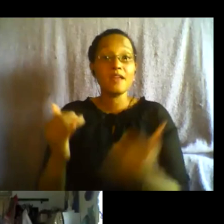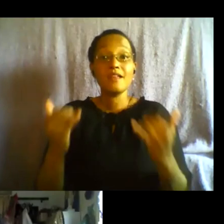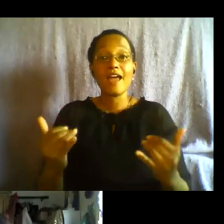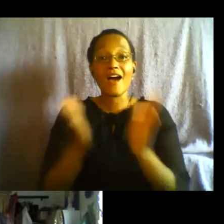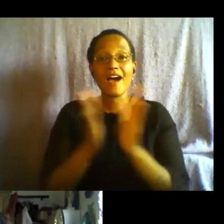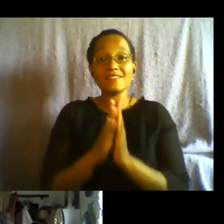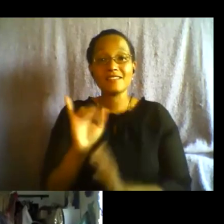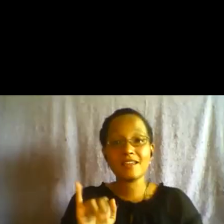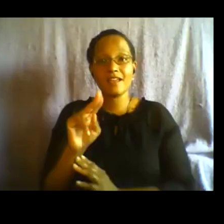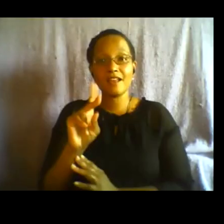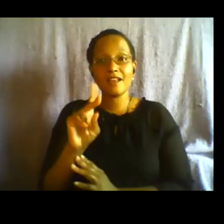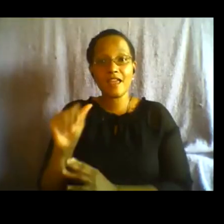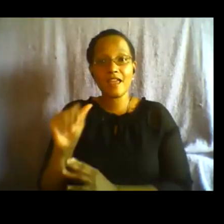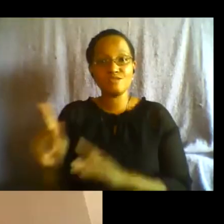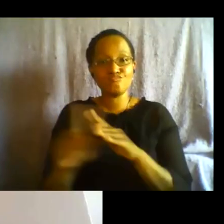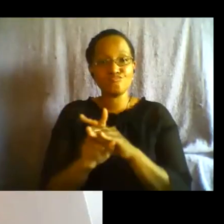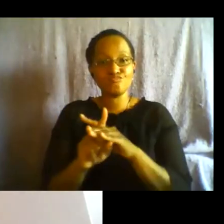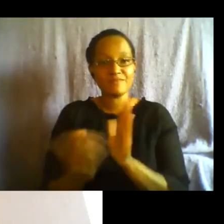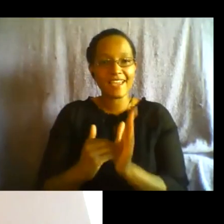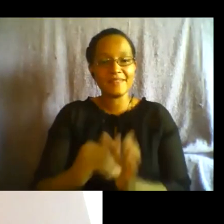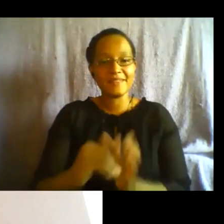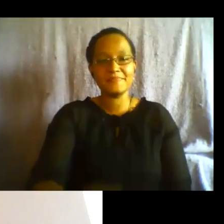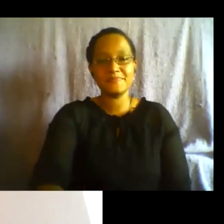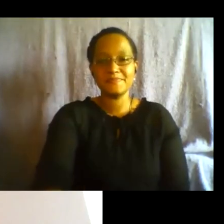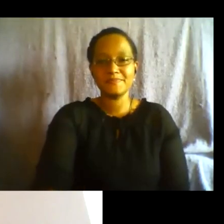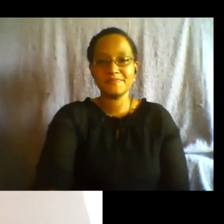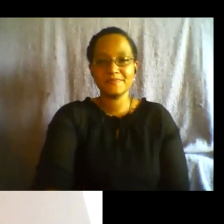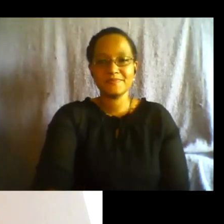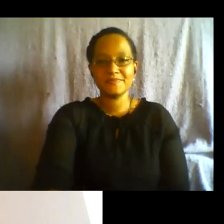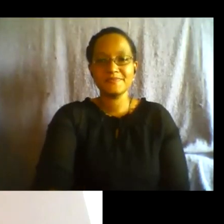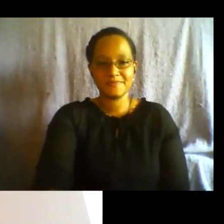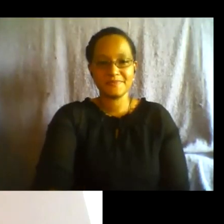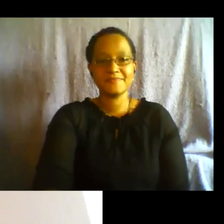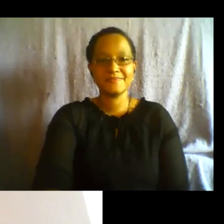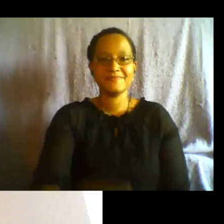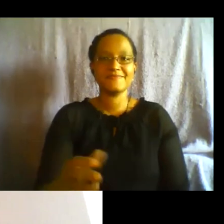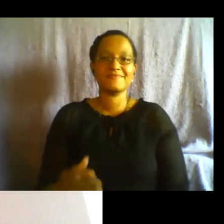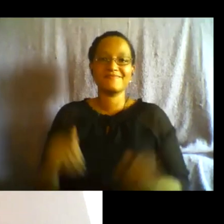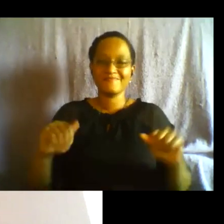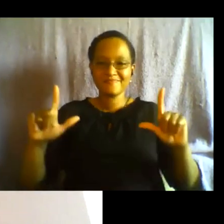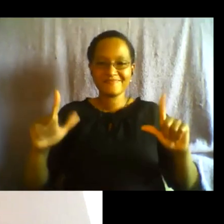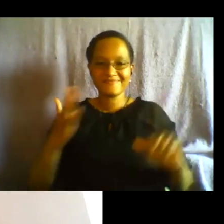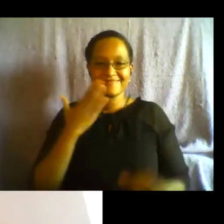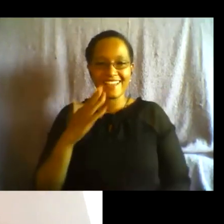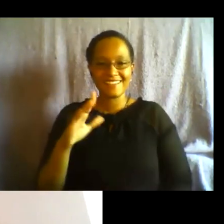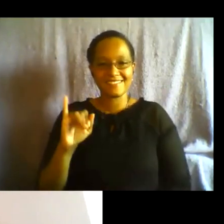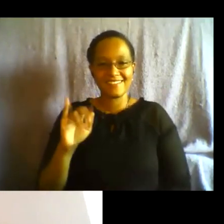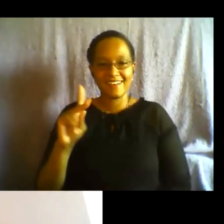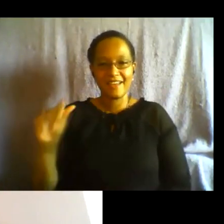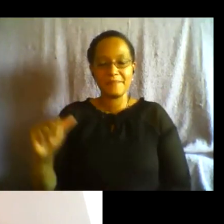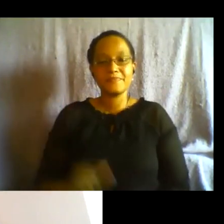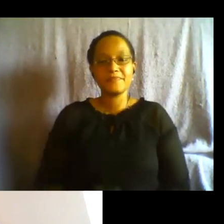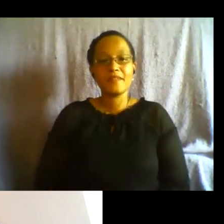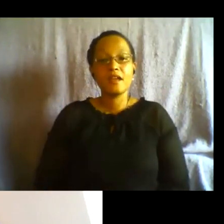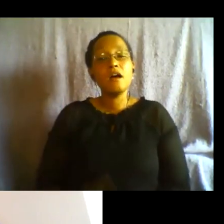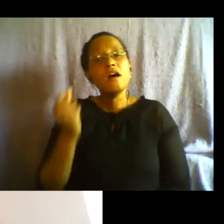into the space as part of our panel and um invite you to turn on your camera thank you you know um india i